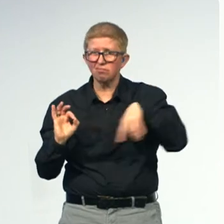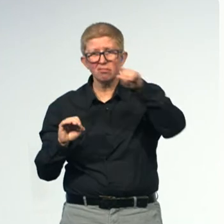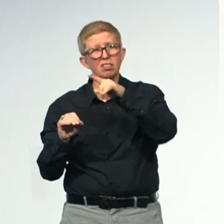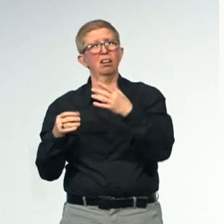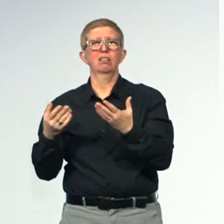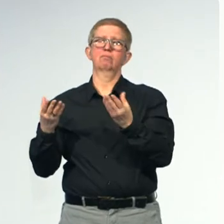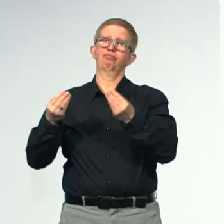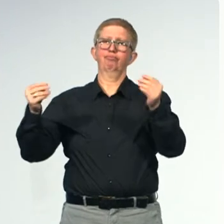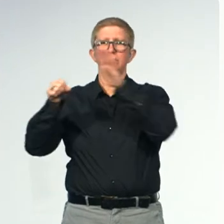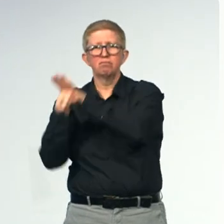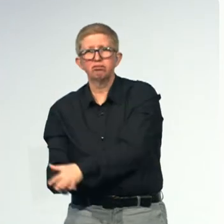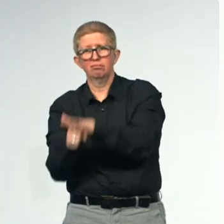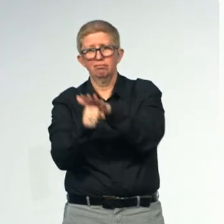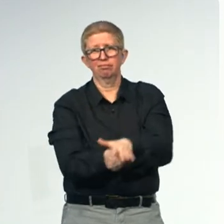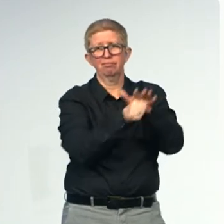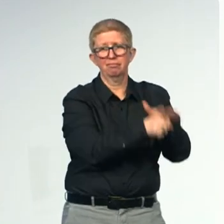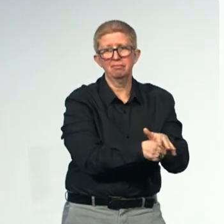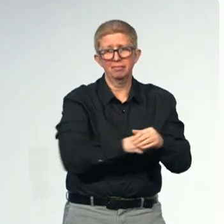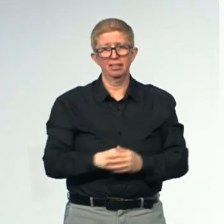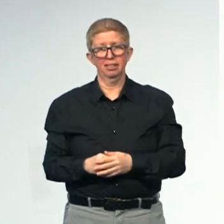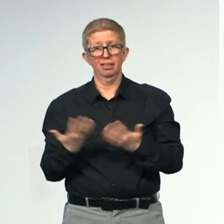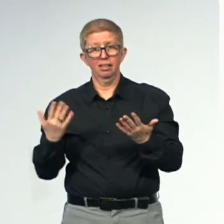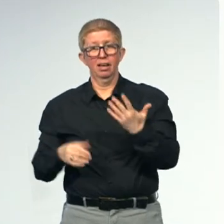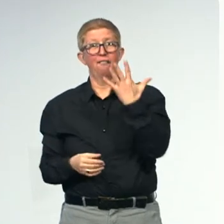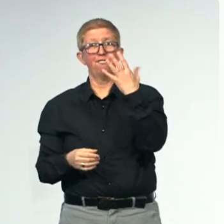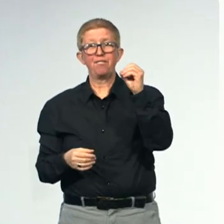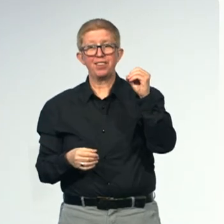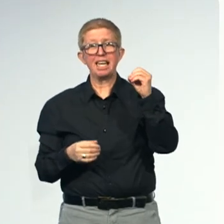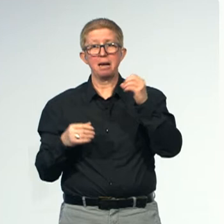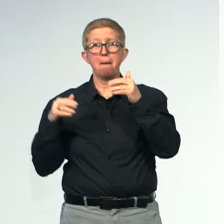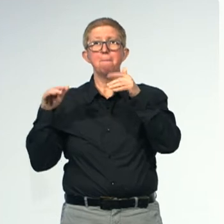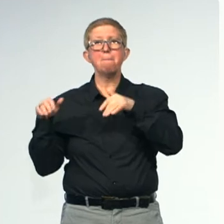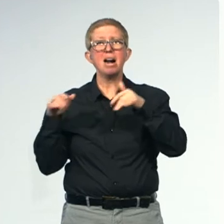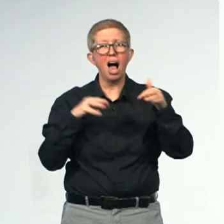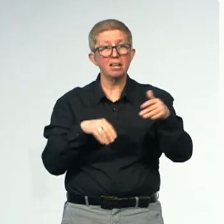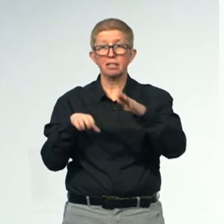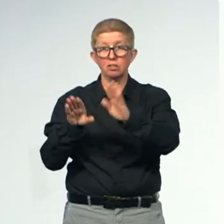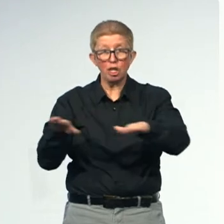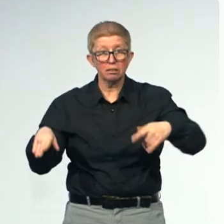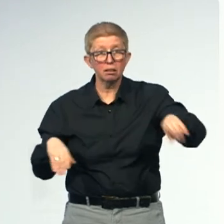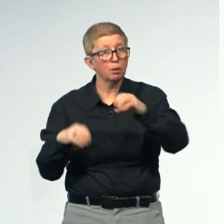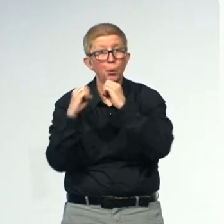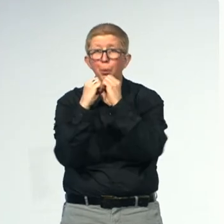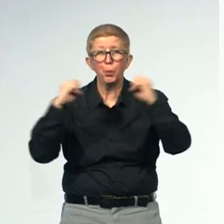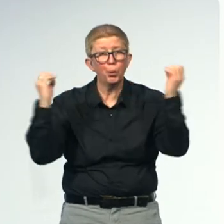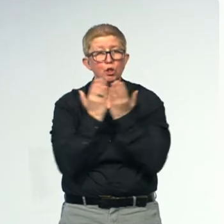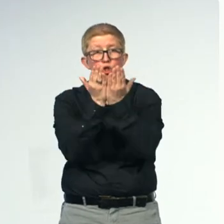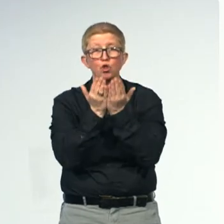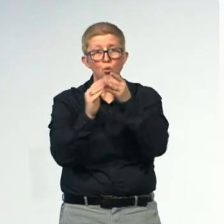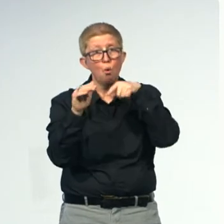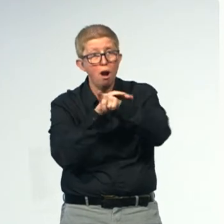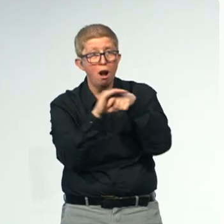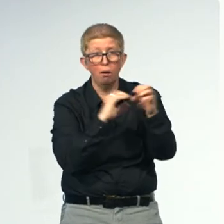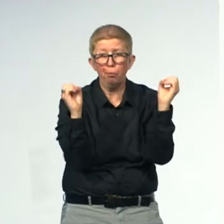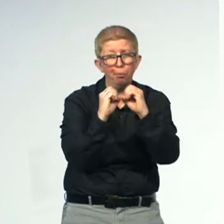children who don't go to school. And disability is one of the major causes. We can ask ourselves